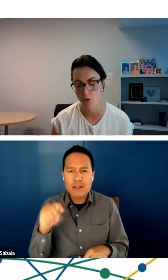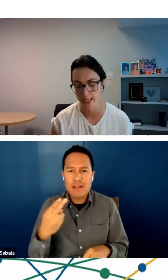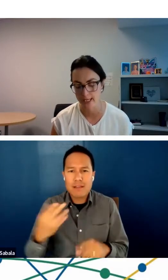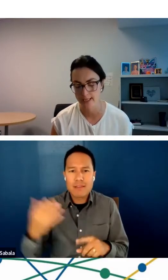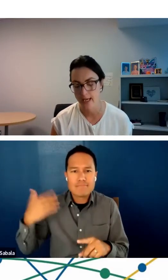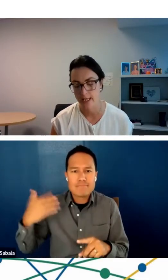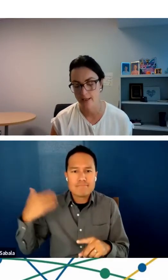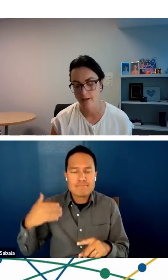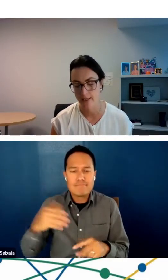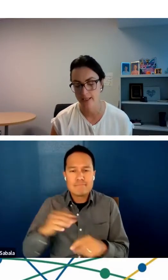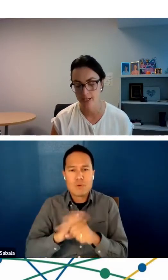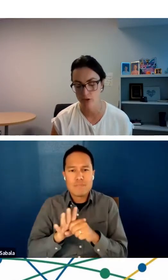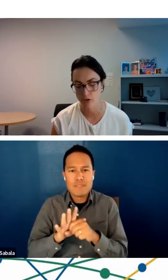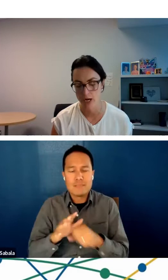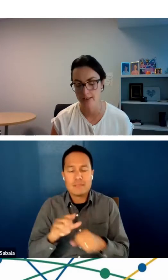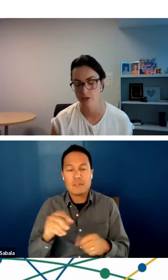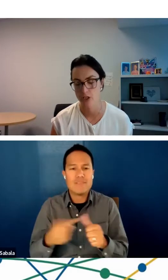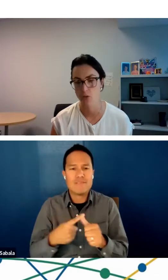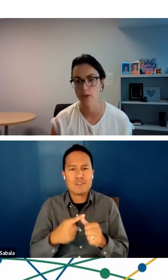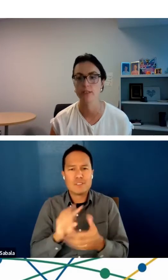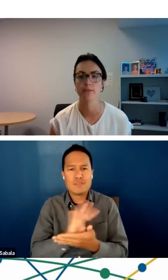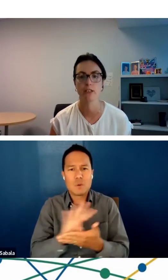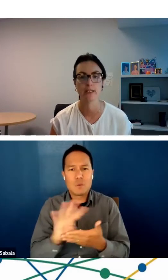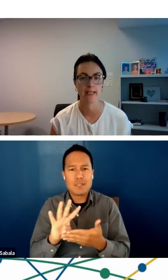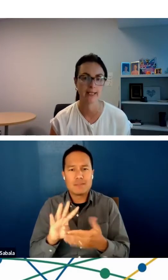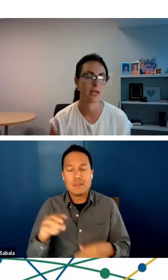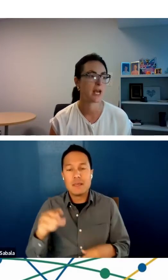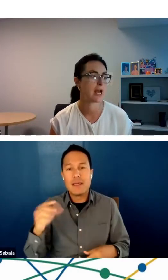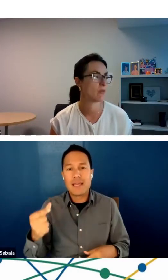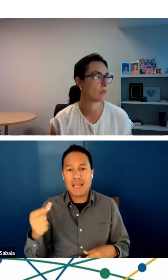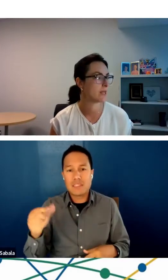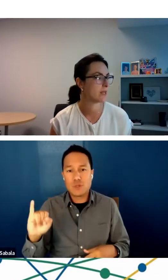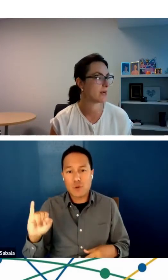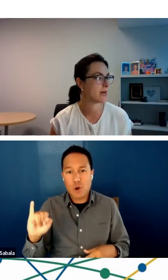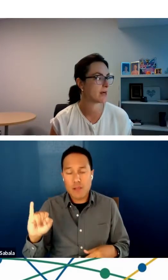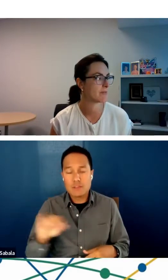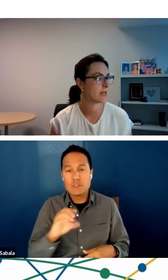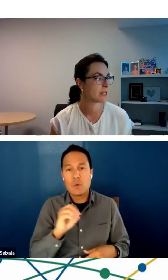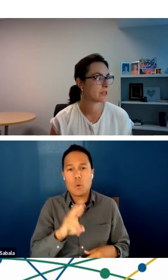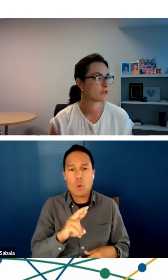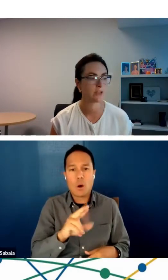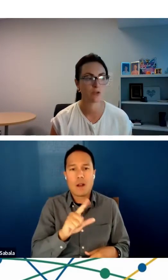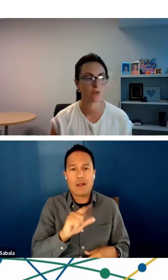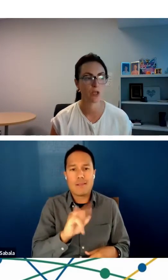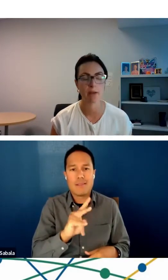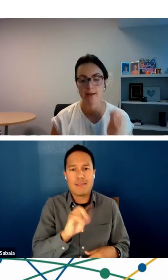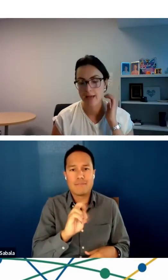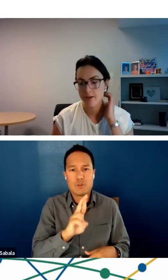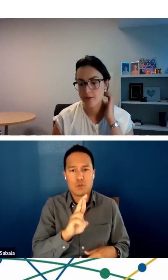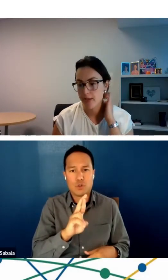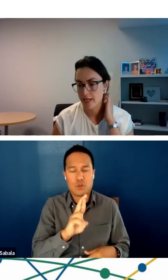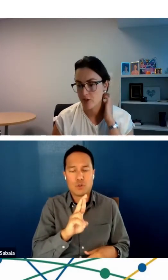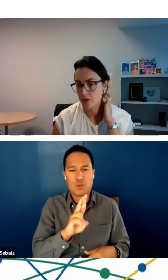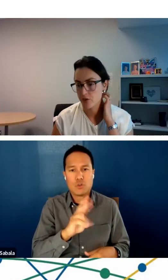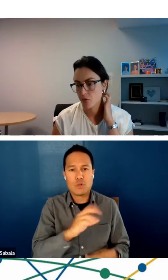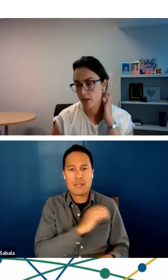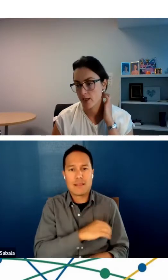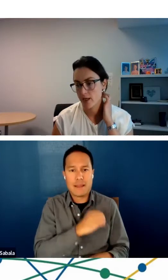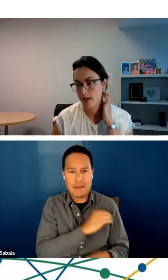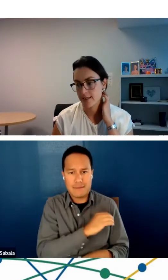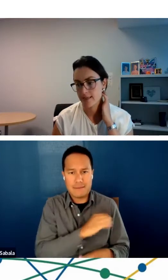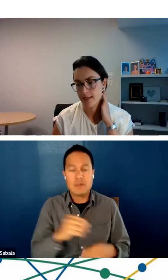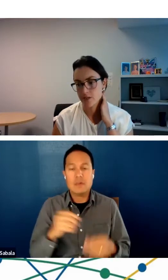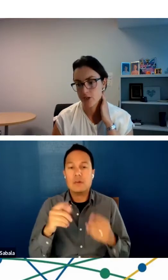first four weeks, either in gastroenterology or liver clinic. And we tried to enroll about a thousand patients.